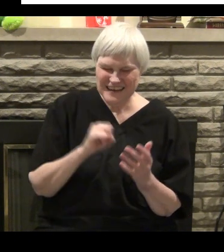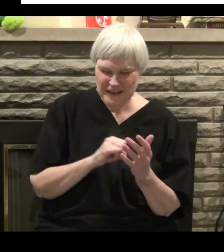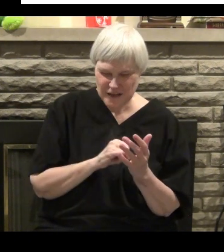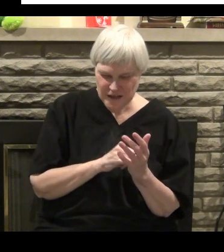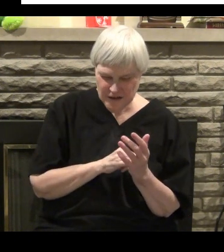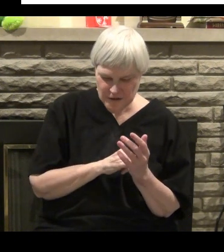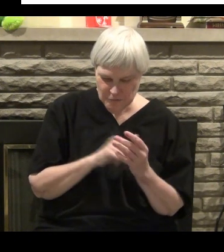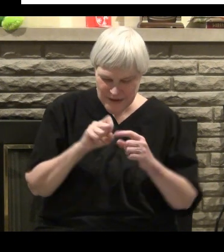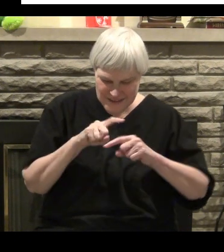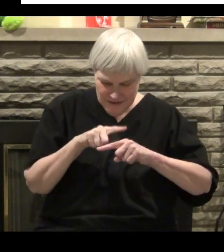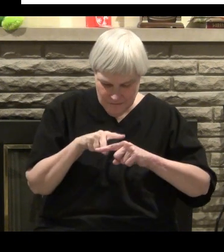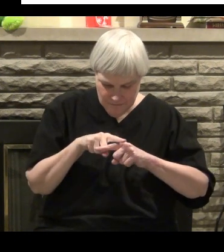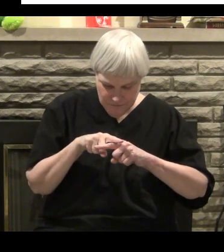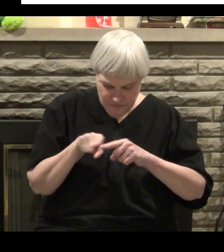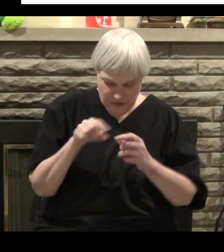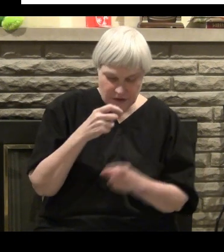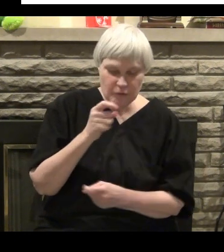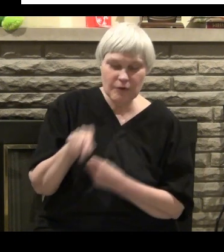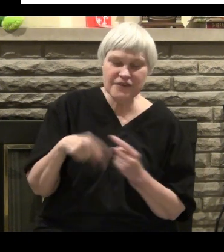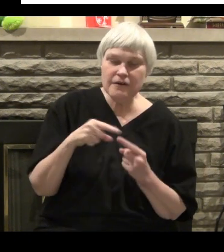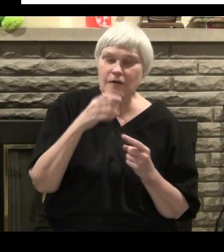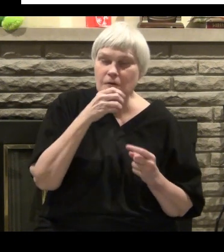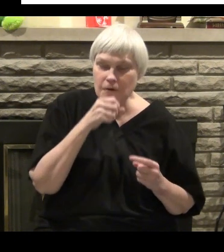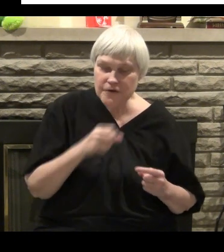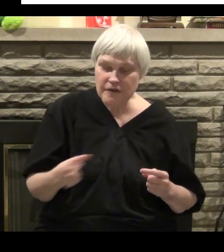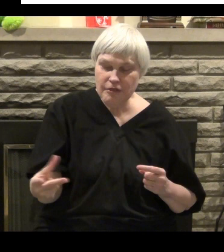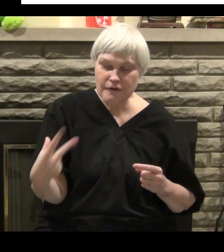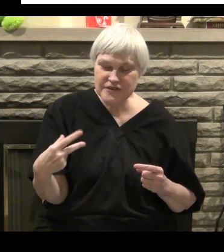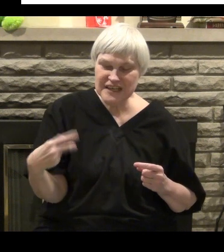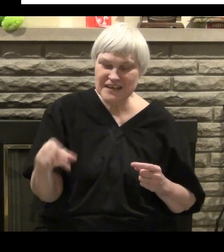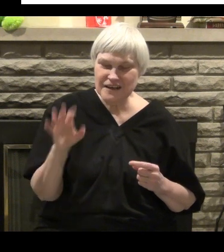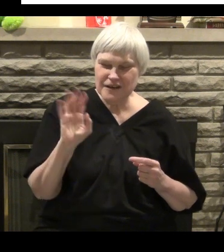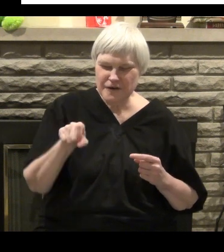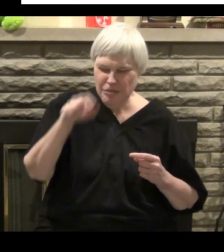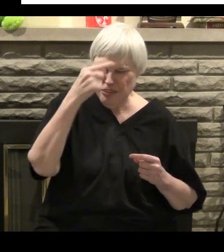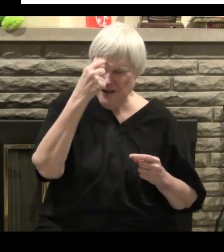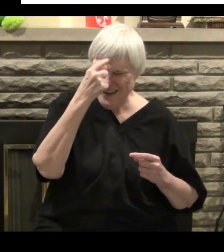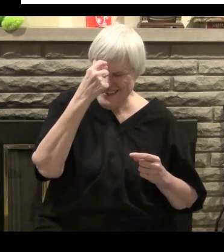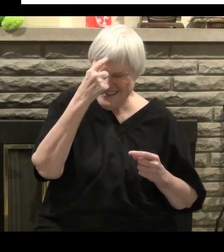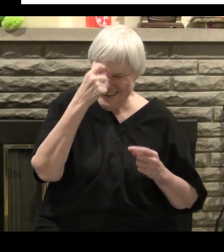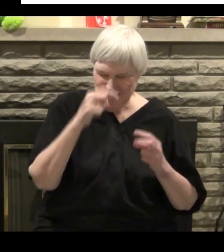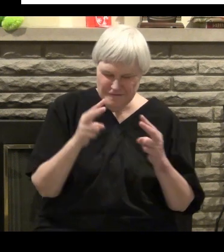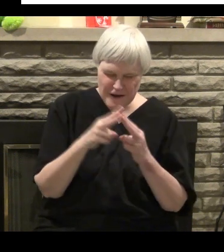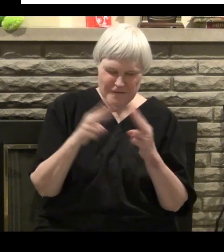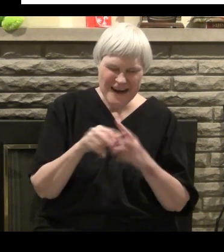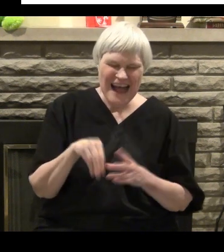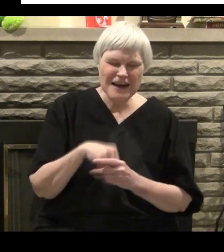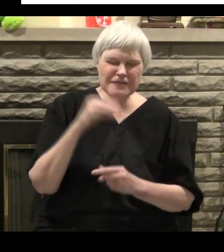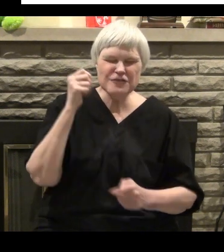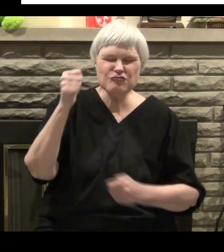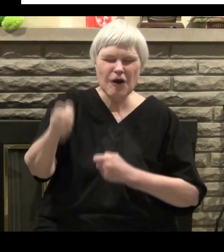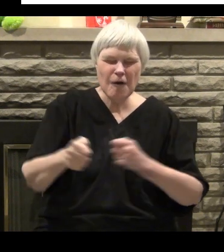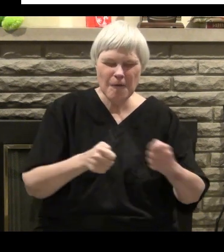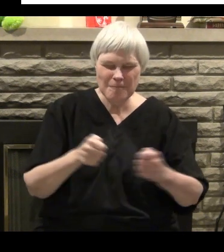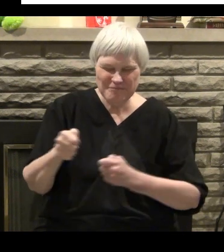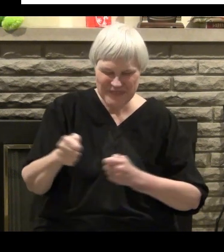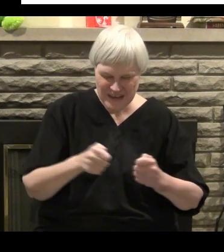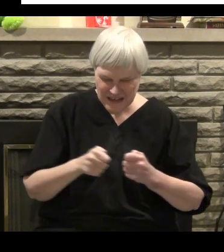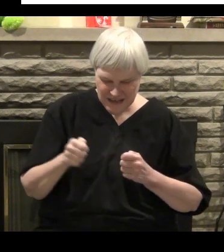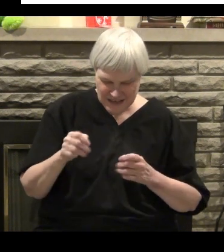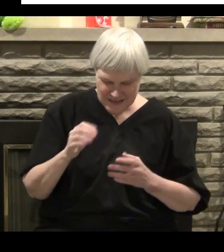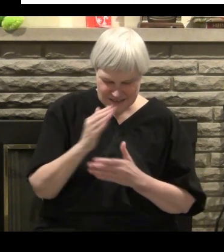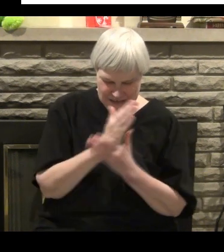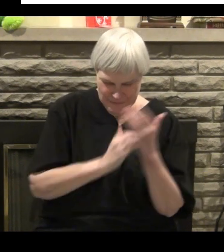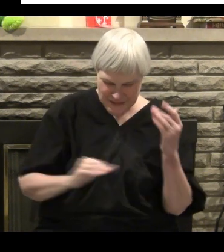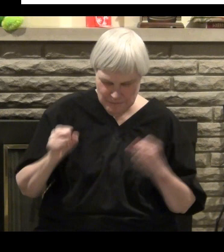I did learn what was right and what was wrong. But when you're going through that, though, those things can kind of overpower your thought process.